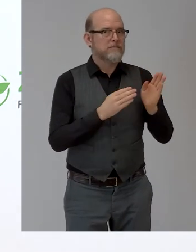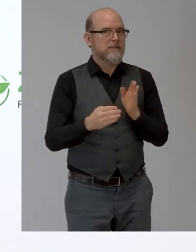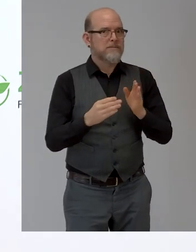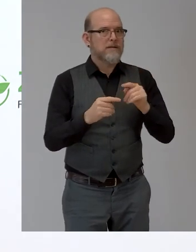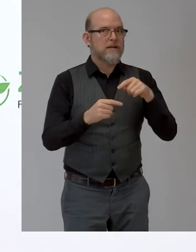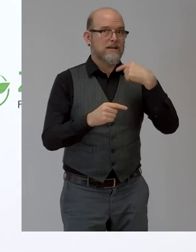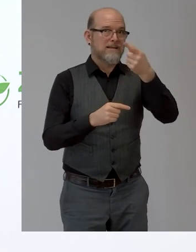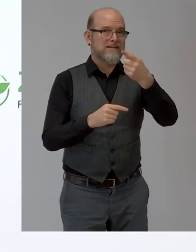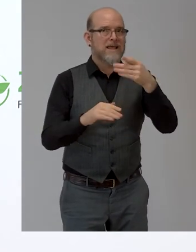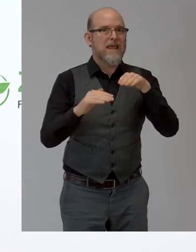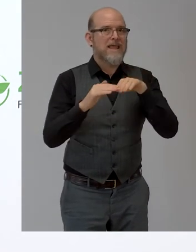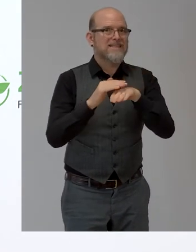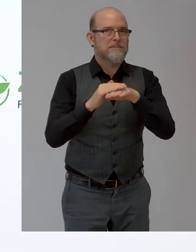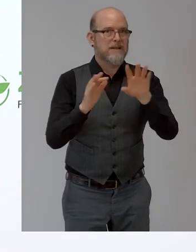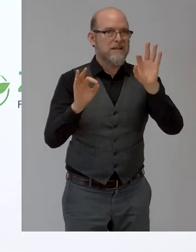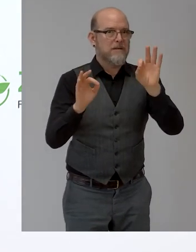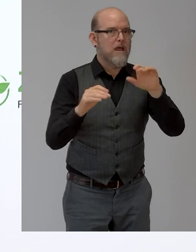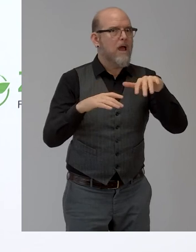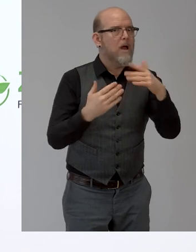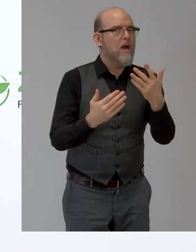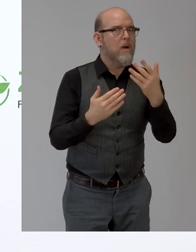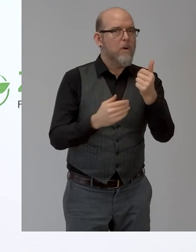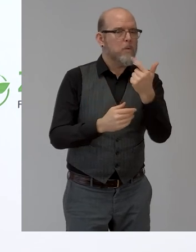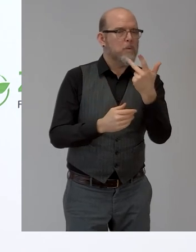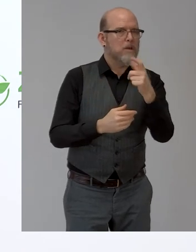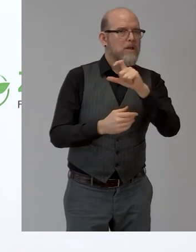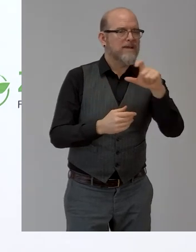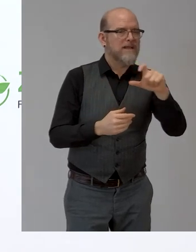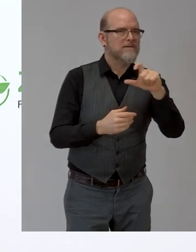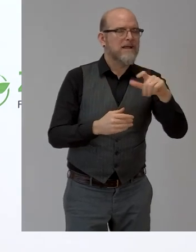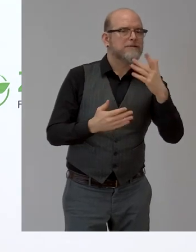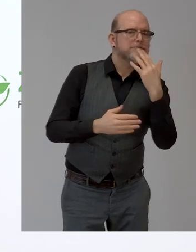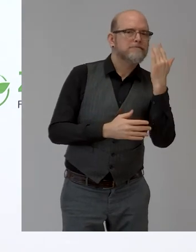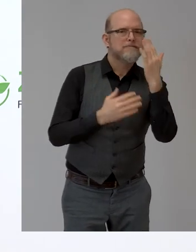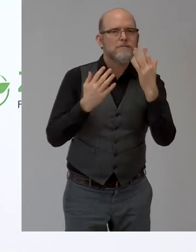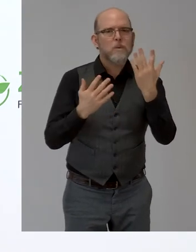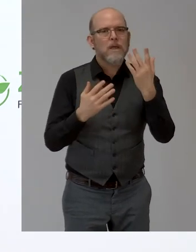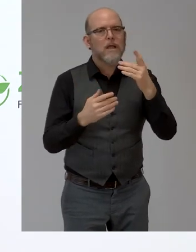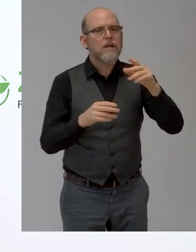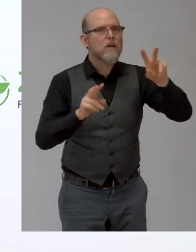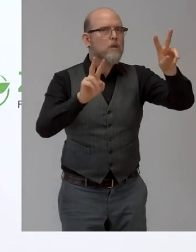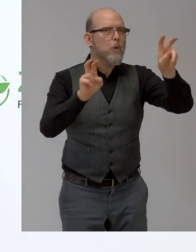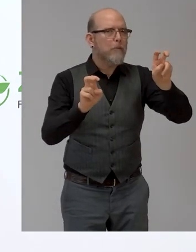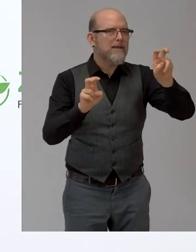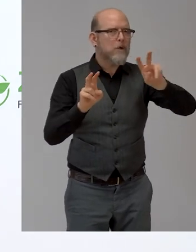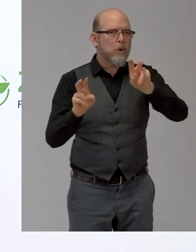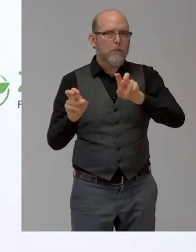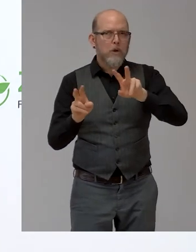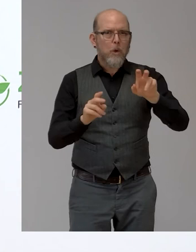out there, who we have in our system, where we lack contacts, where we might improve our knowledge on the